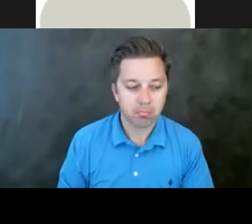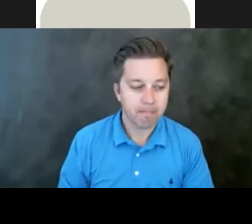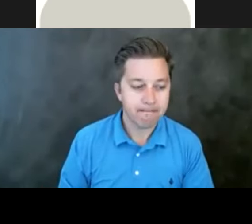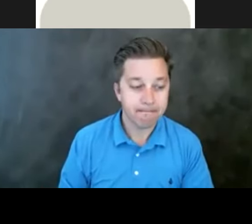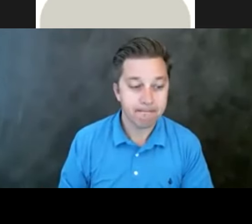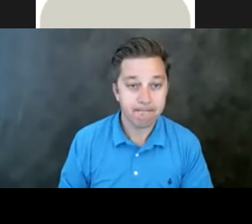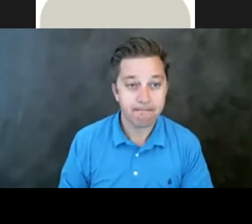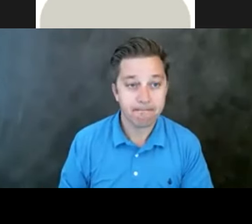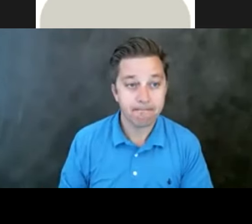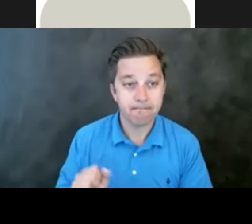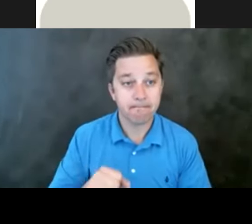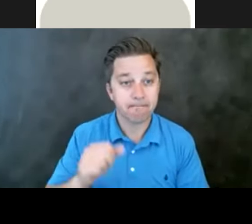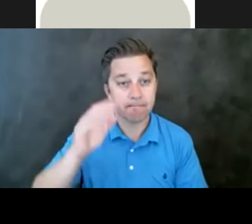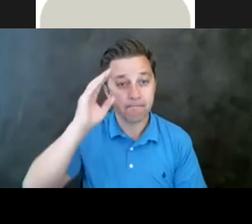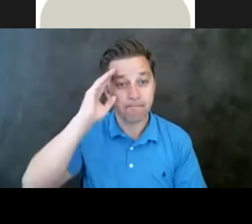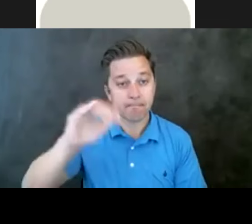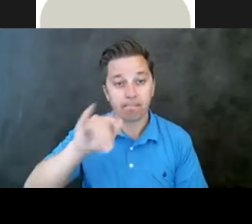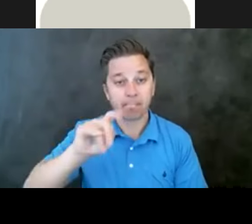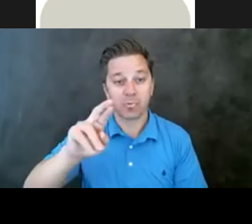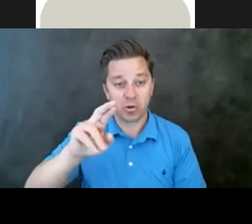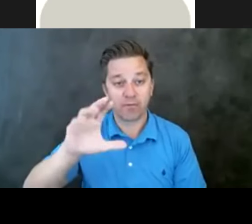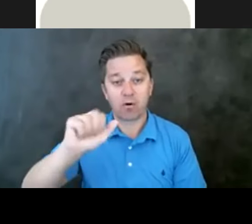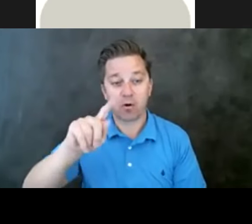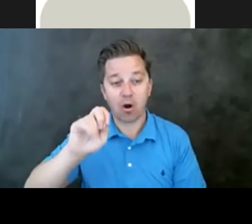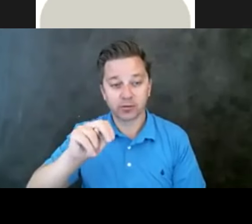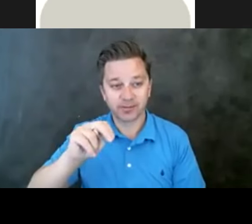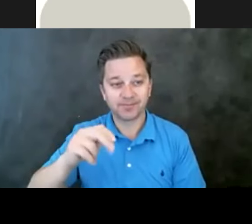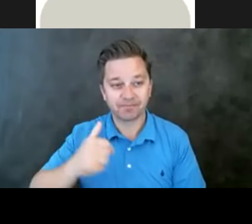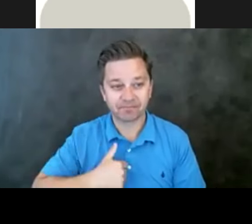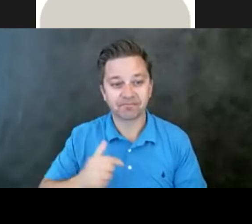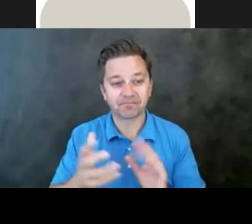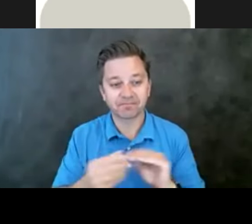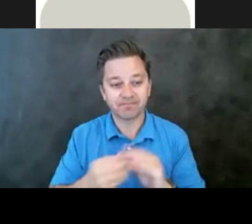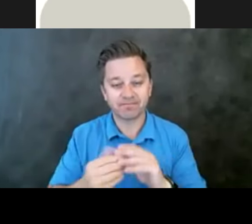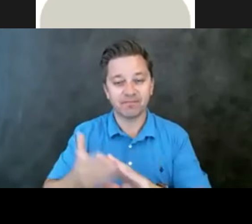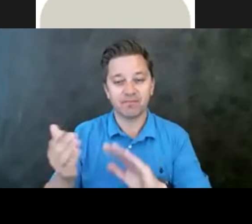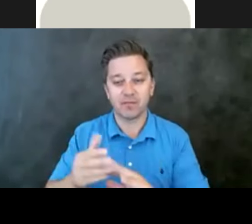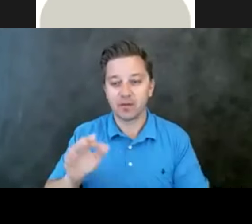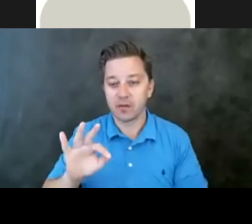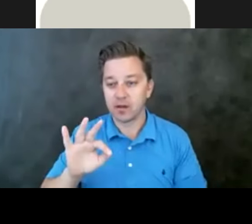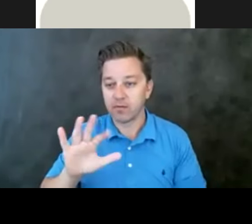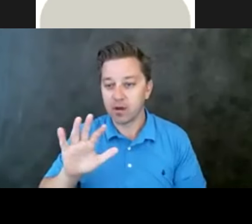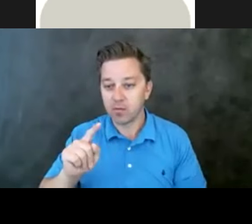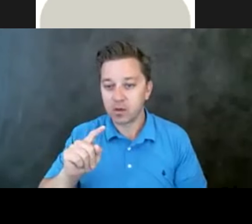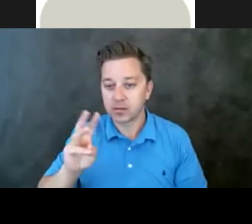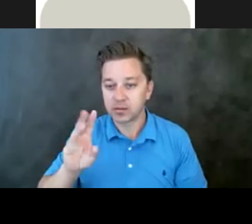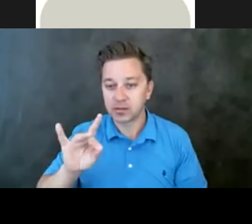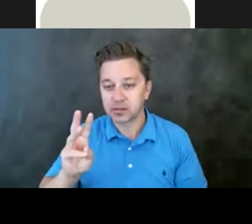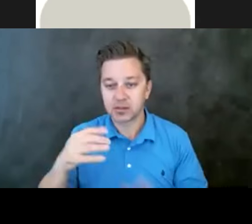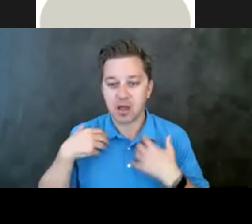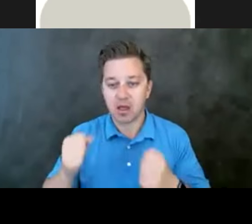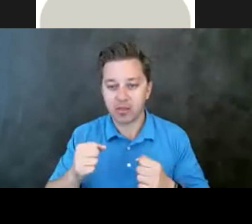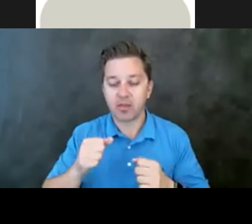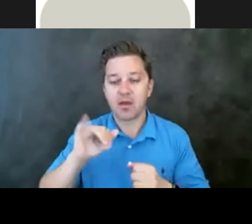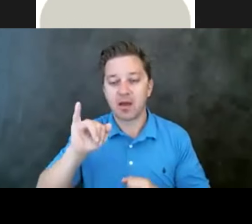Yes. Hello everyone. Um, my name is Jennifer Carson. Um, I run 951-686-HELP, the inland Southern California